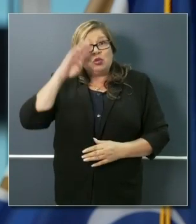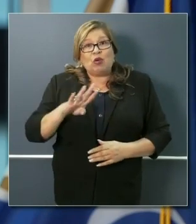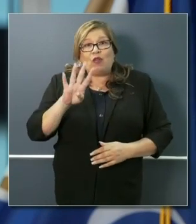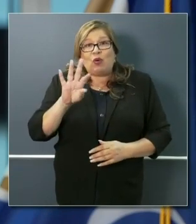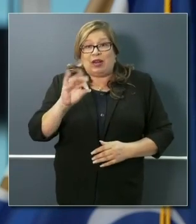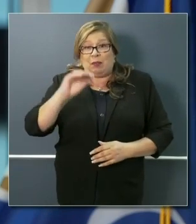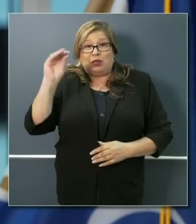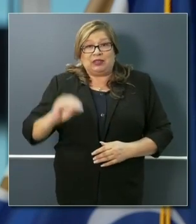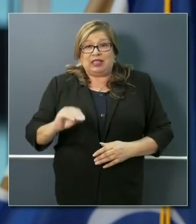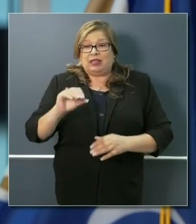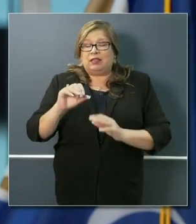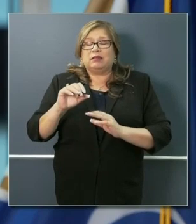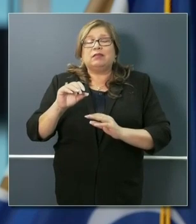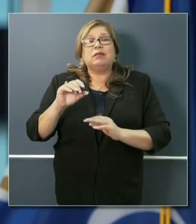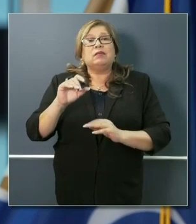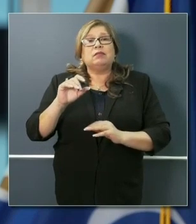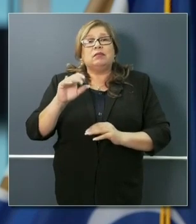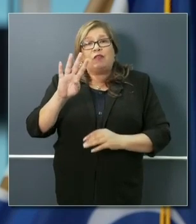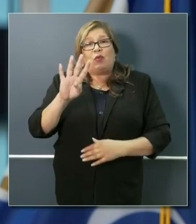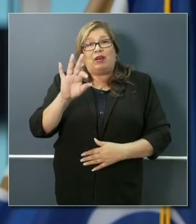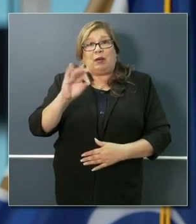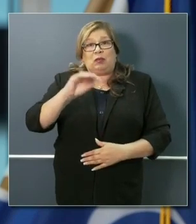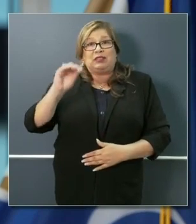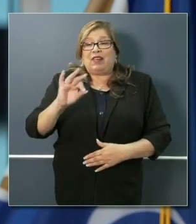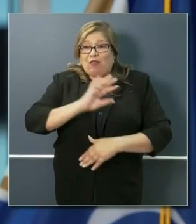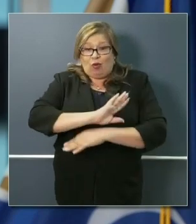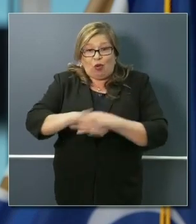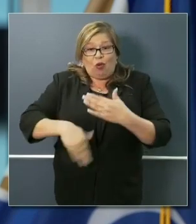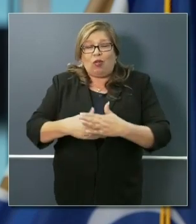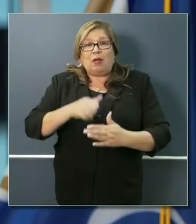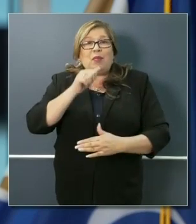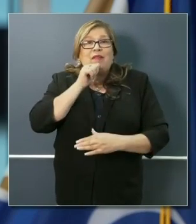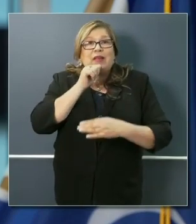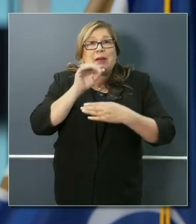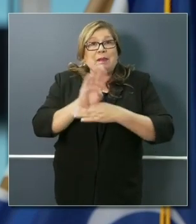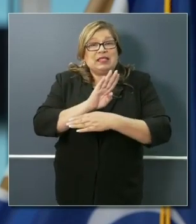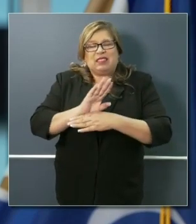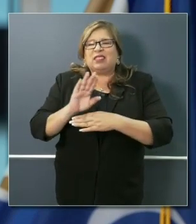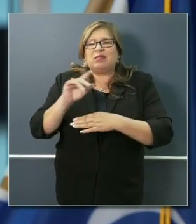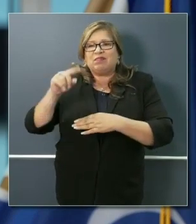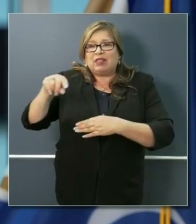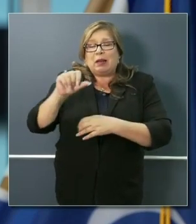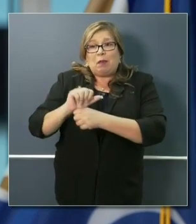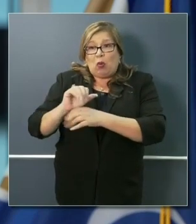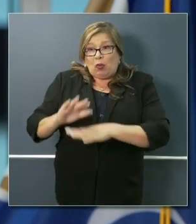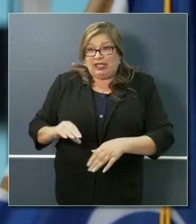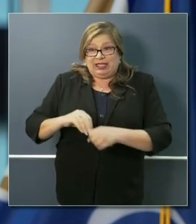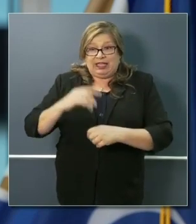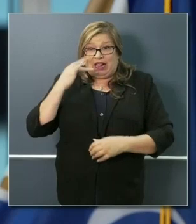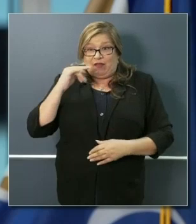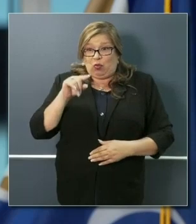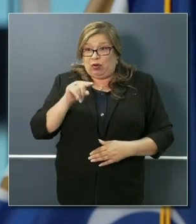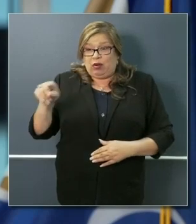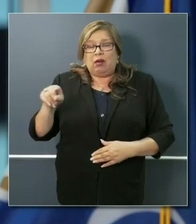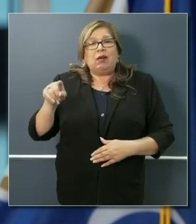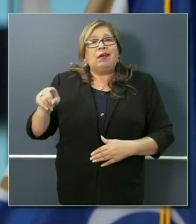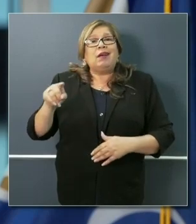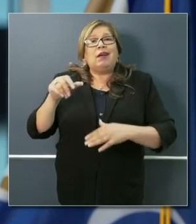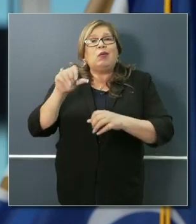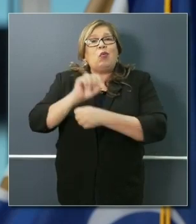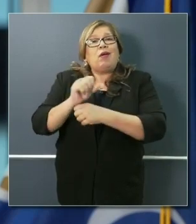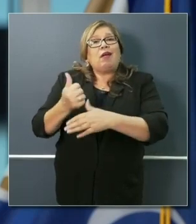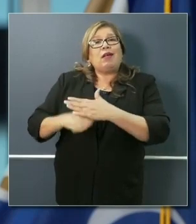employees, or rather 49% of all private sector employees in the state of California are employed by small